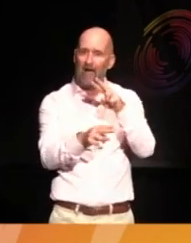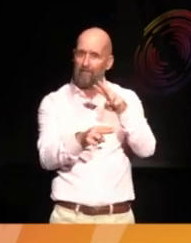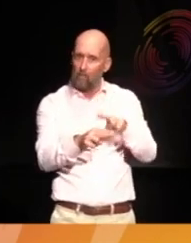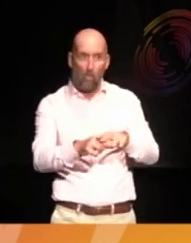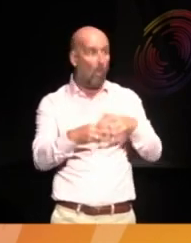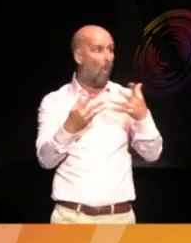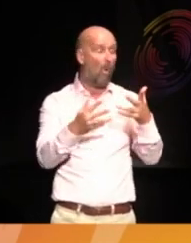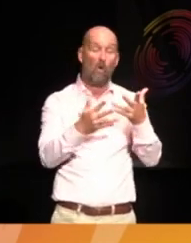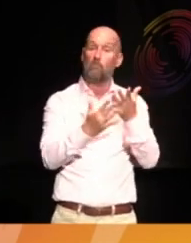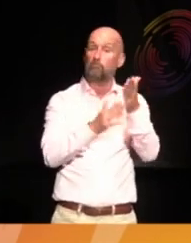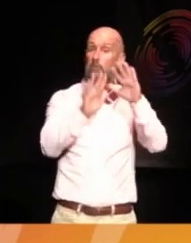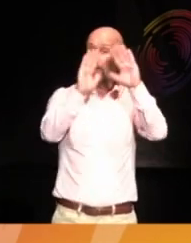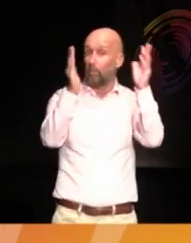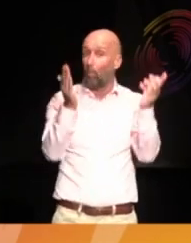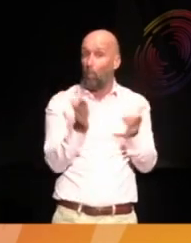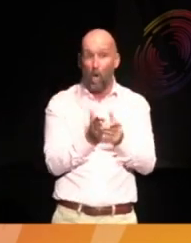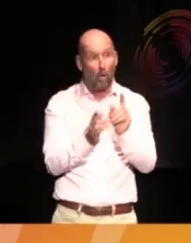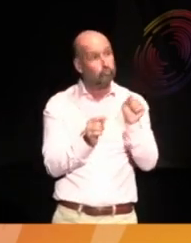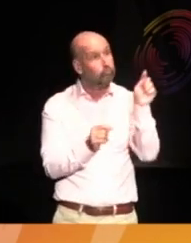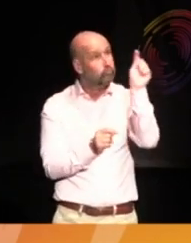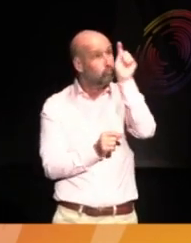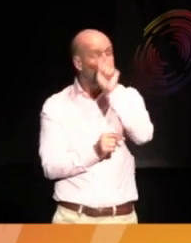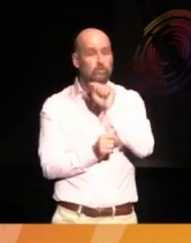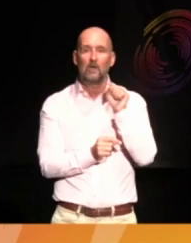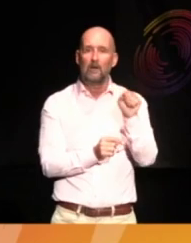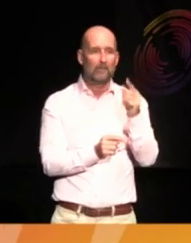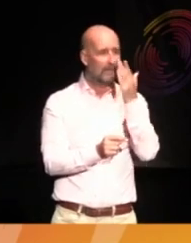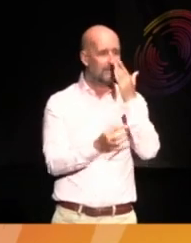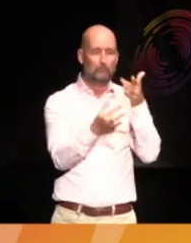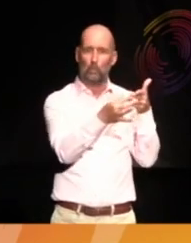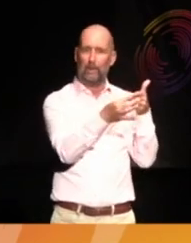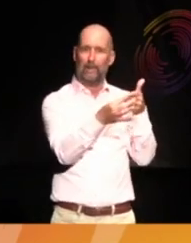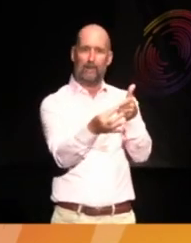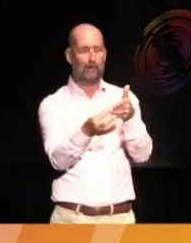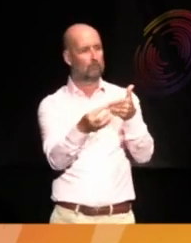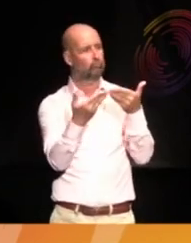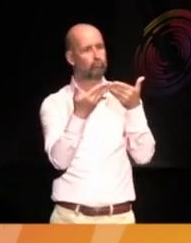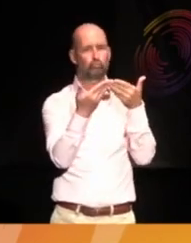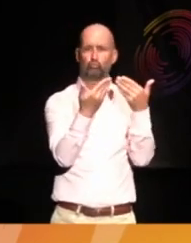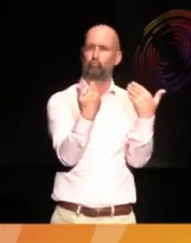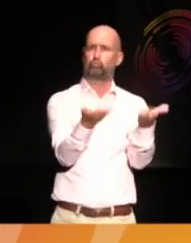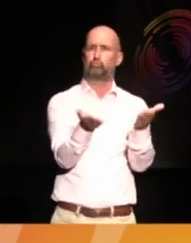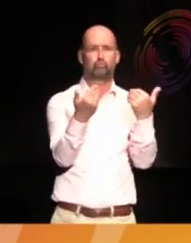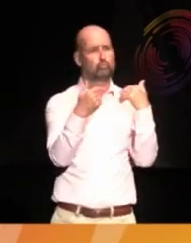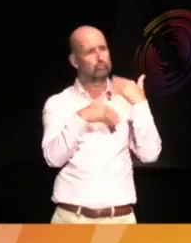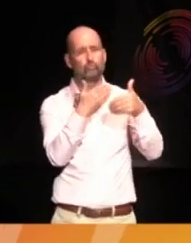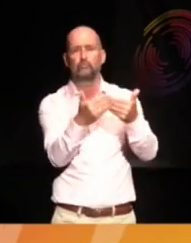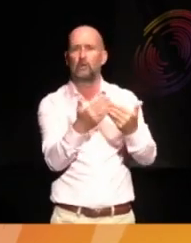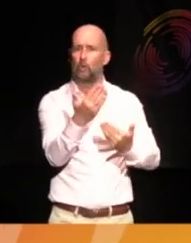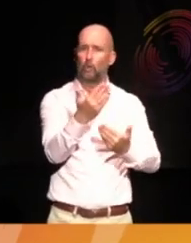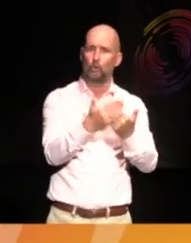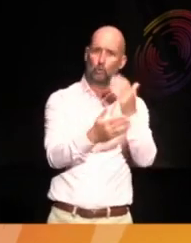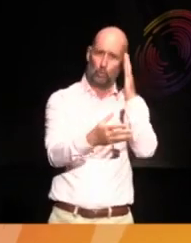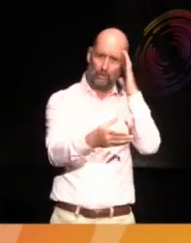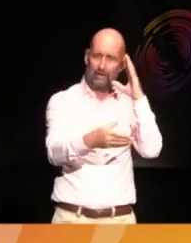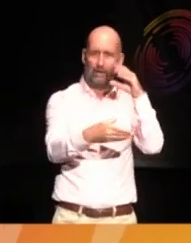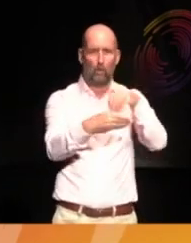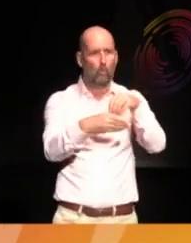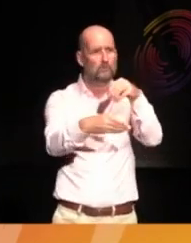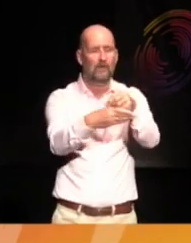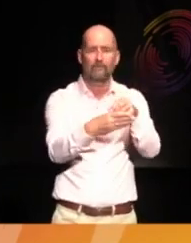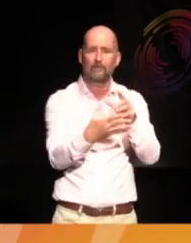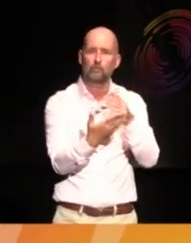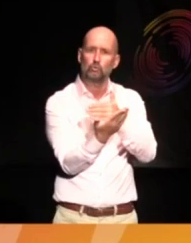in the world, who you feel is really kind of leading the way and really bringing to the fore these new inclusive stories?